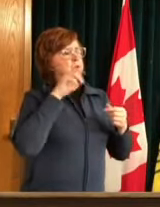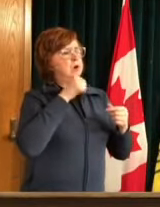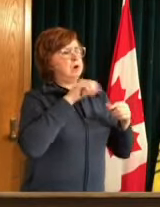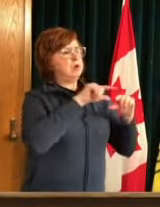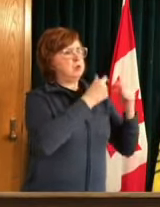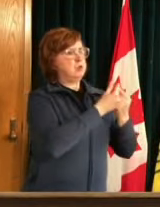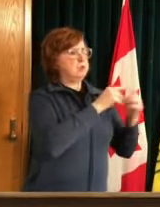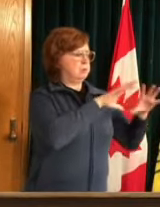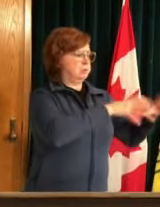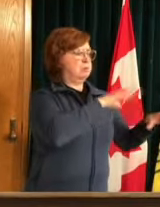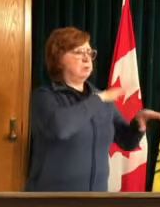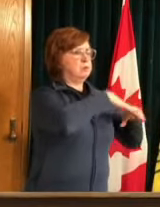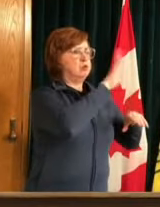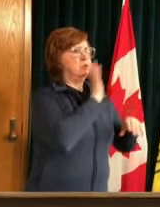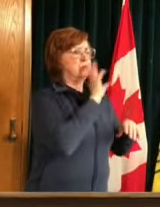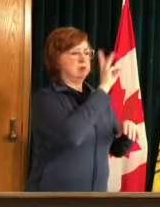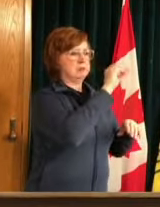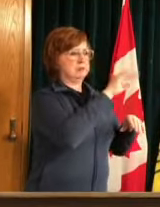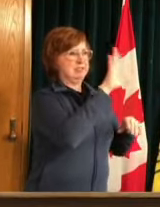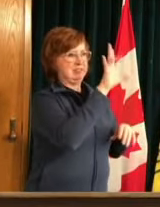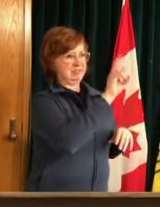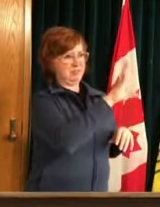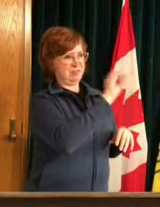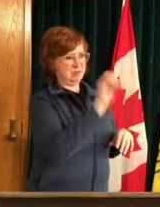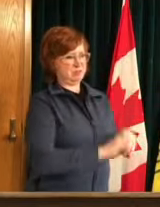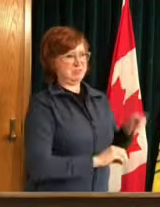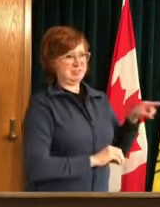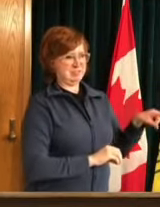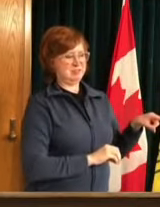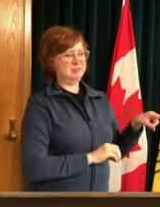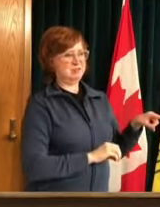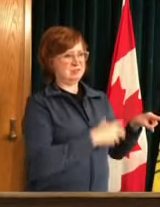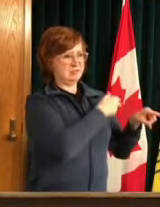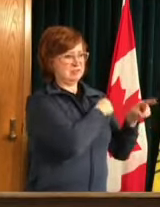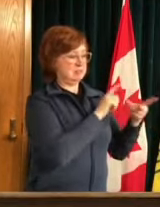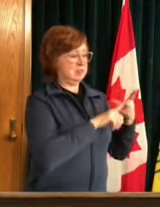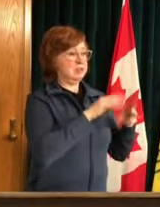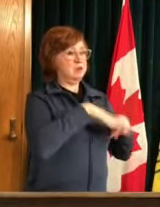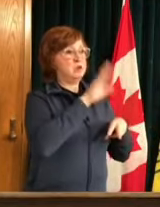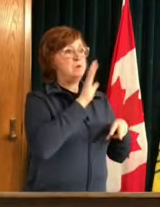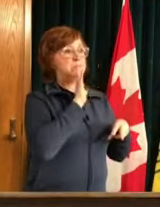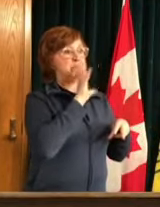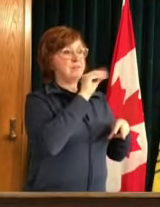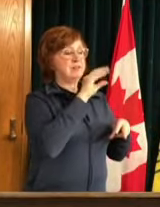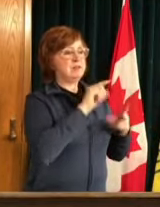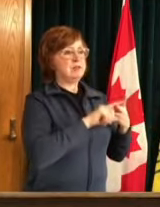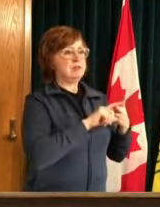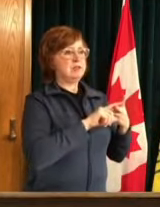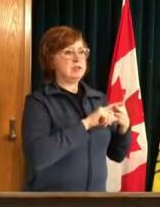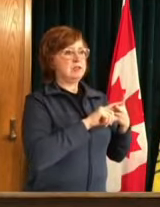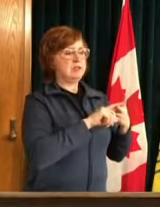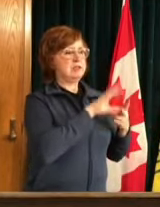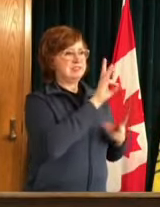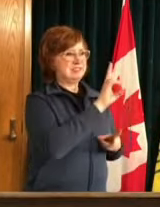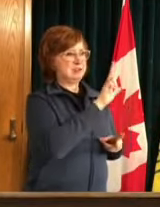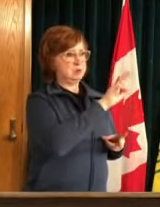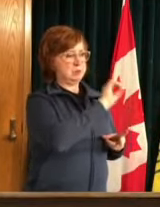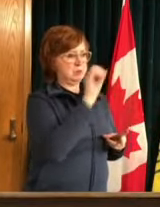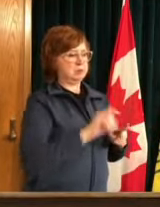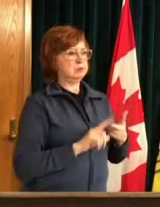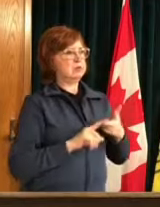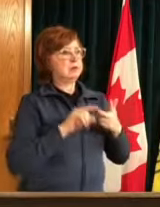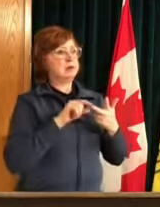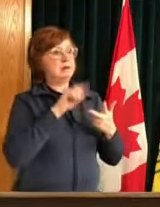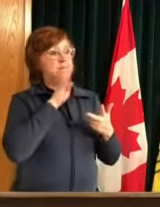at 75 vaccinated which is a very strong number 50 and over 63 and 40 and over which is uh relevant to our